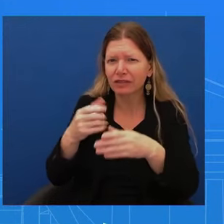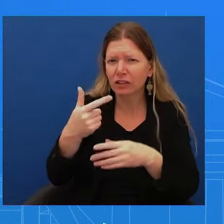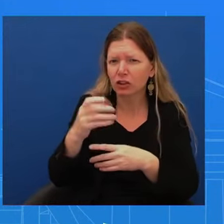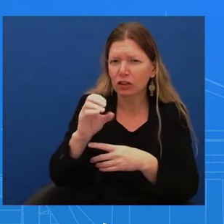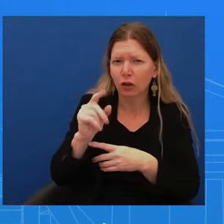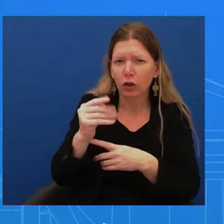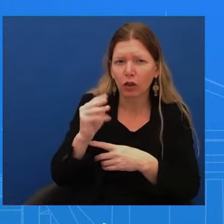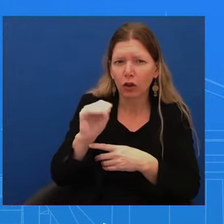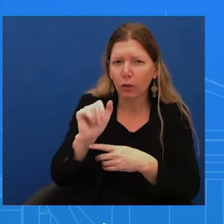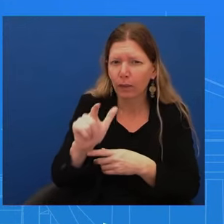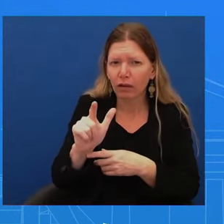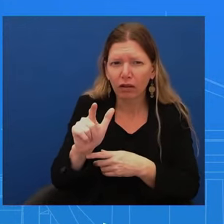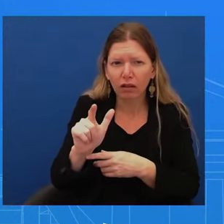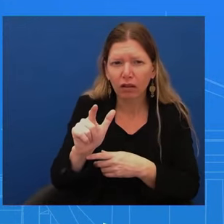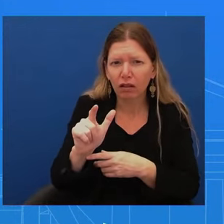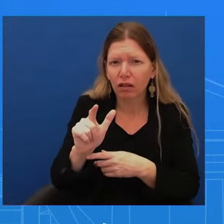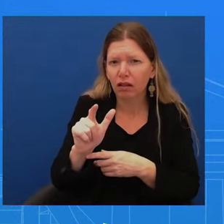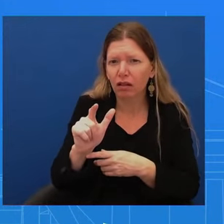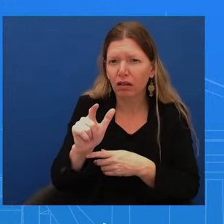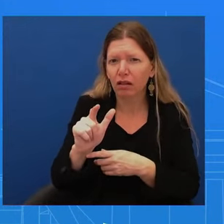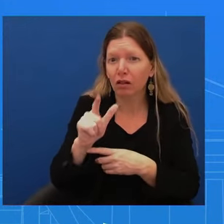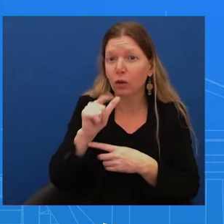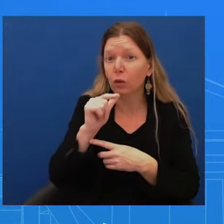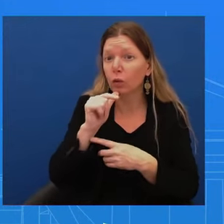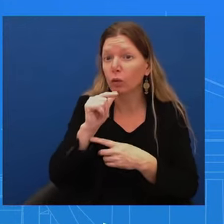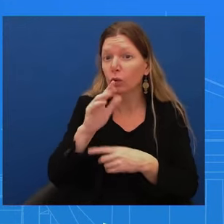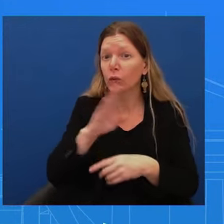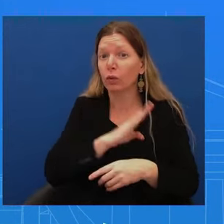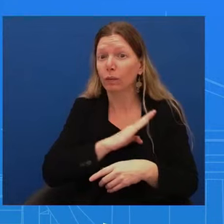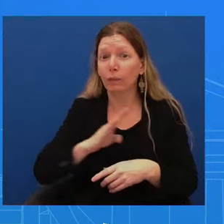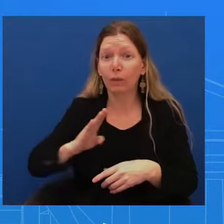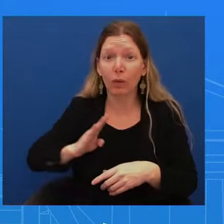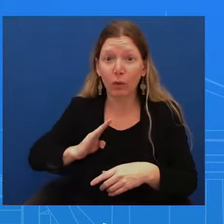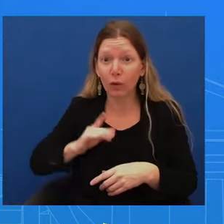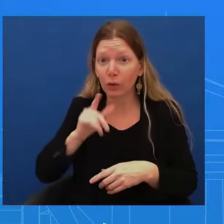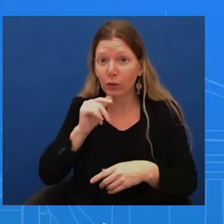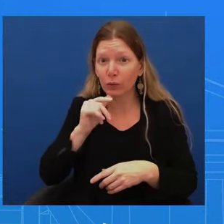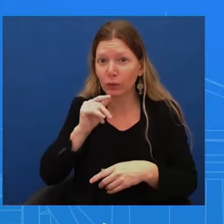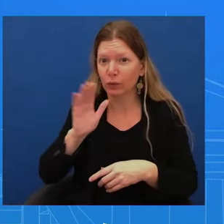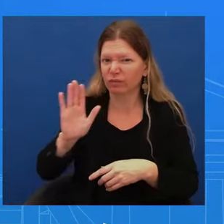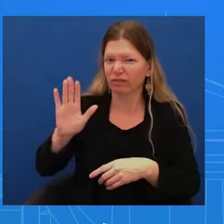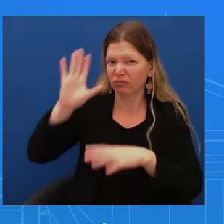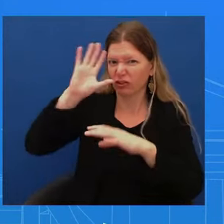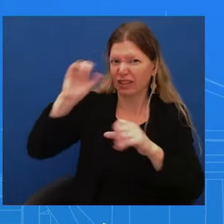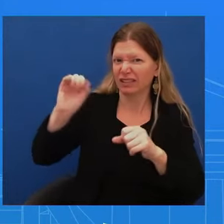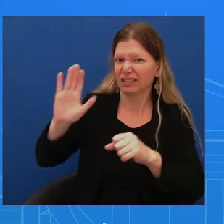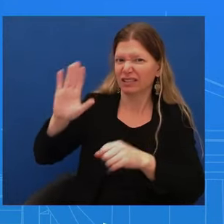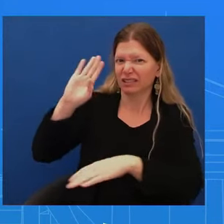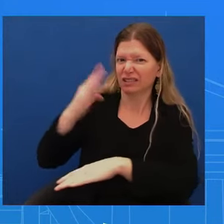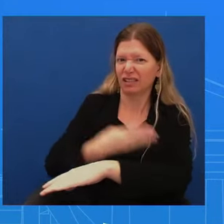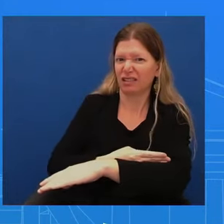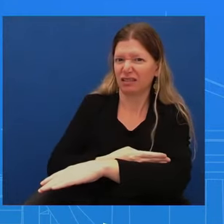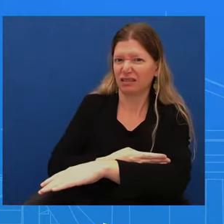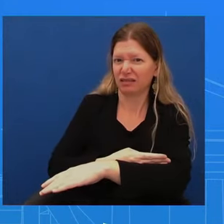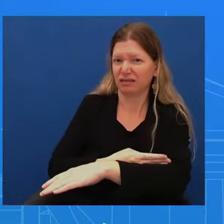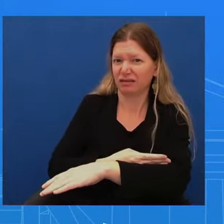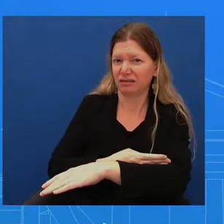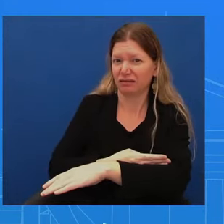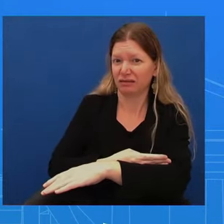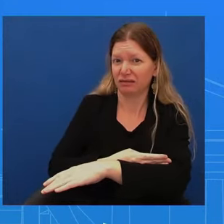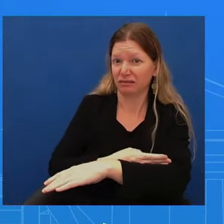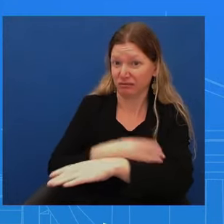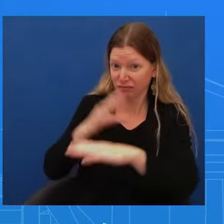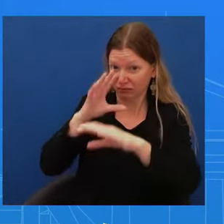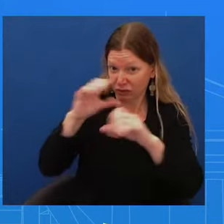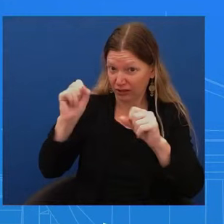mayor multiple times, of course, over the years. And I was hoping that you could say whether the president knew about this business relationship during their meetings.